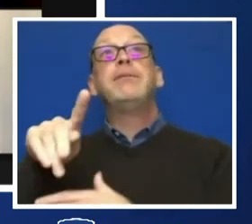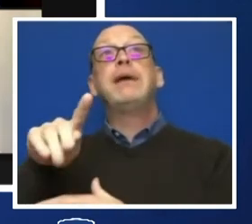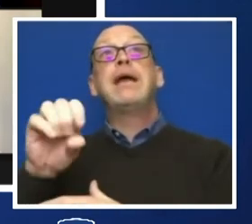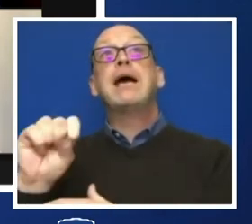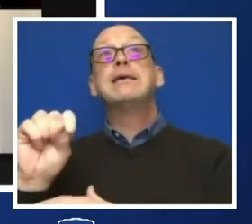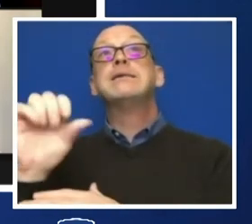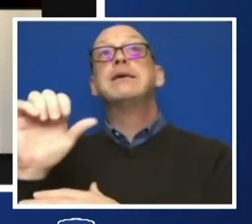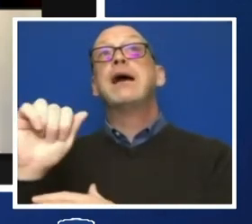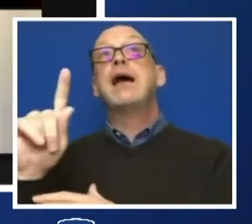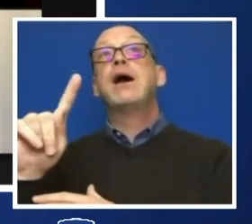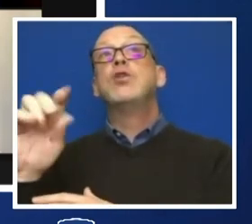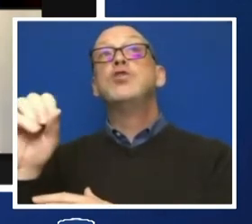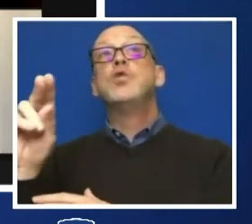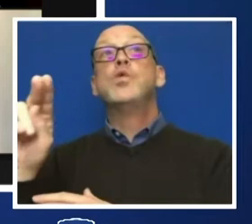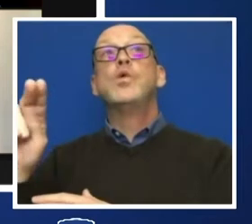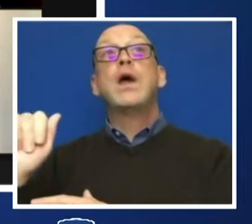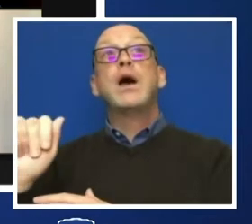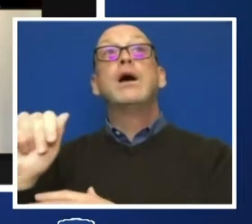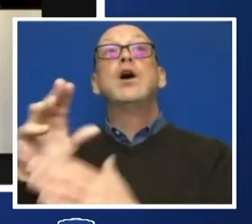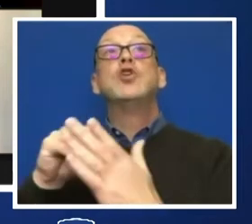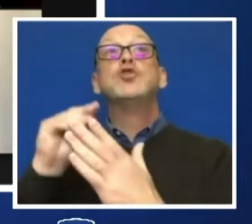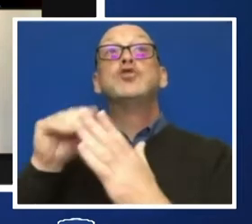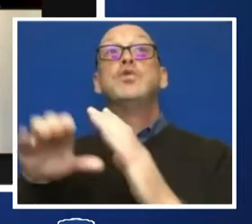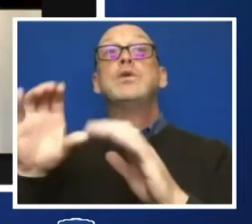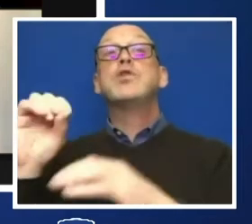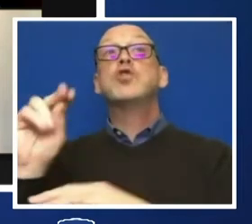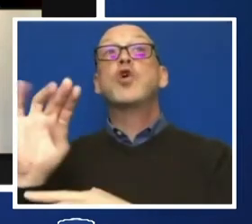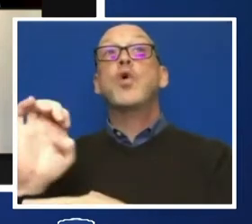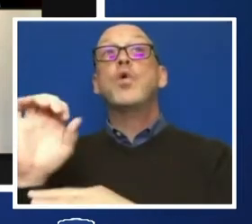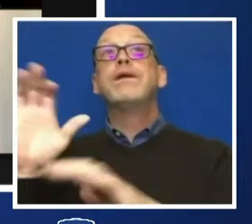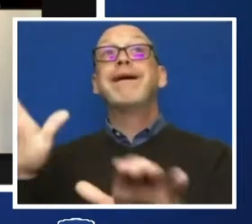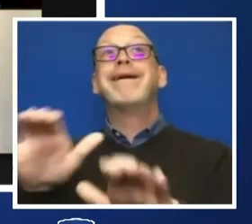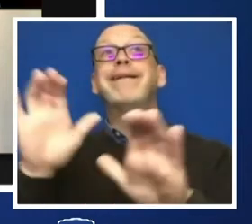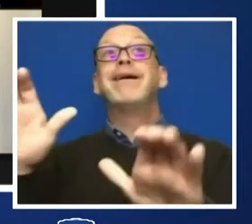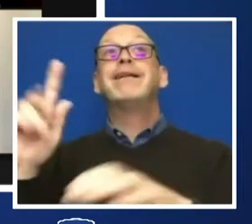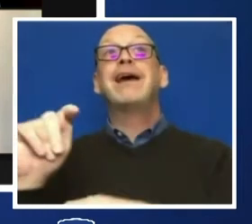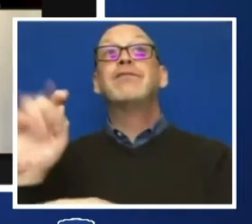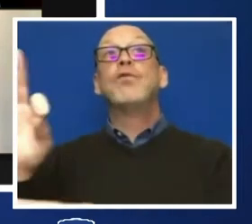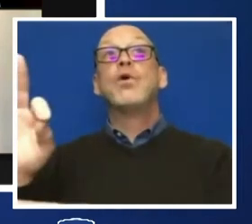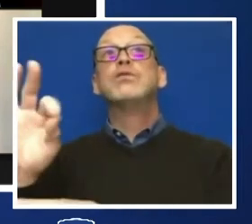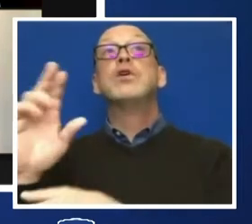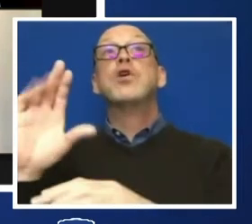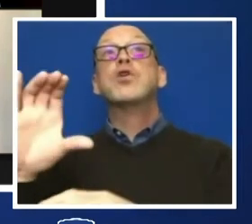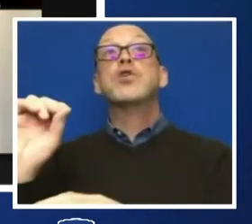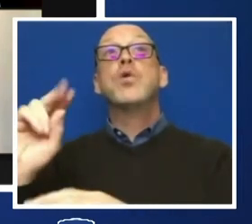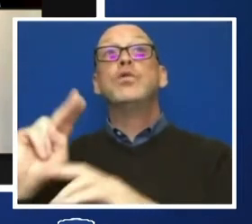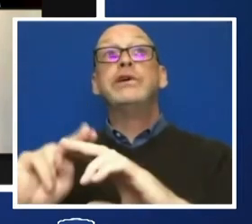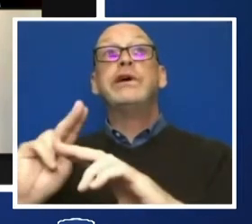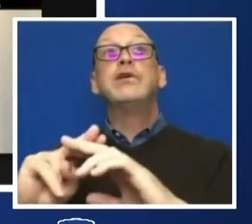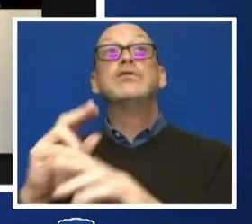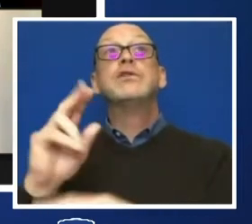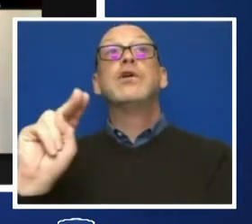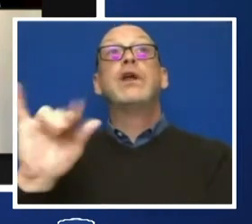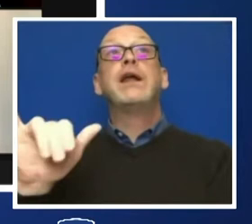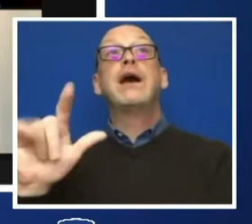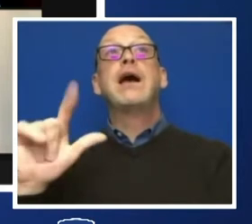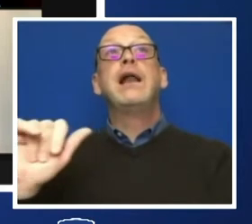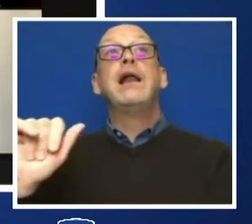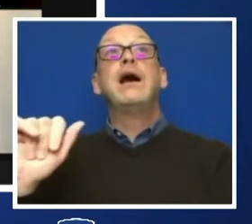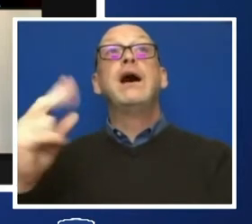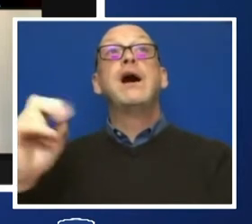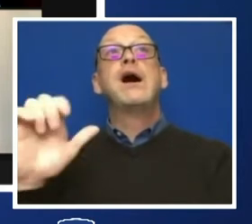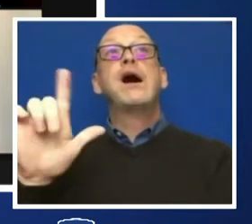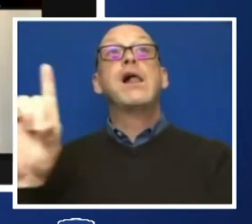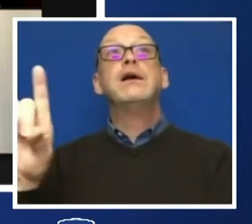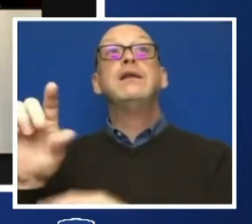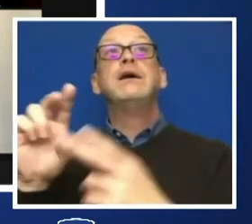Clinic and Associate Dean for Diversity, Equity, and Inclusion at Penn State Law. We also have two additional members of